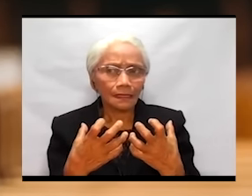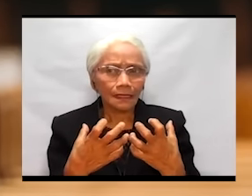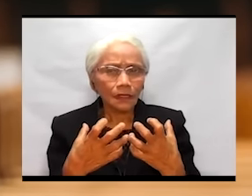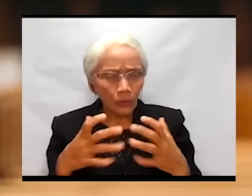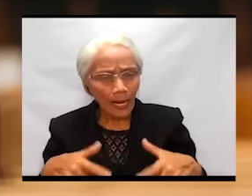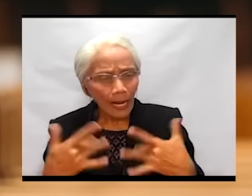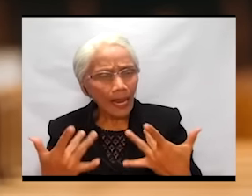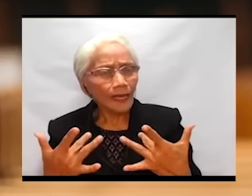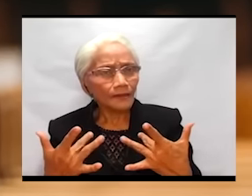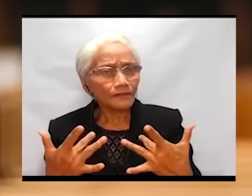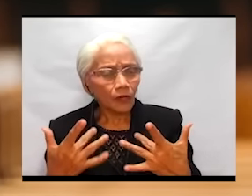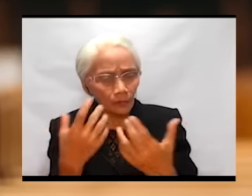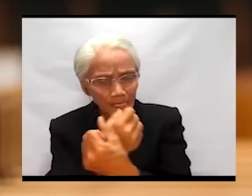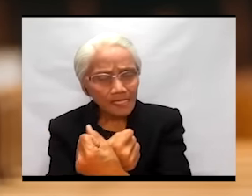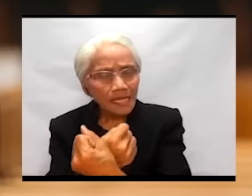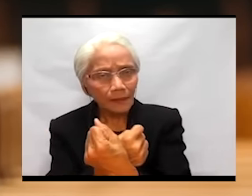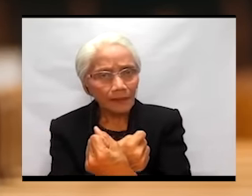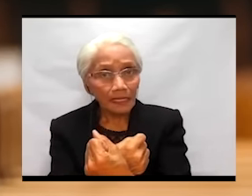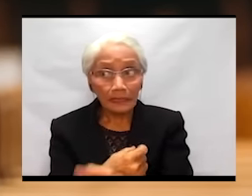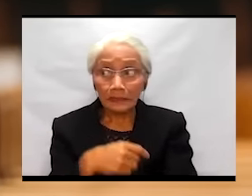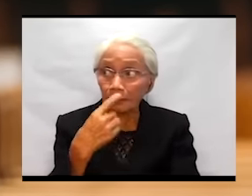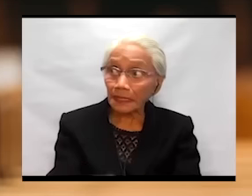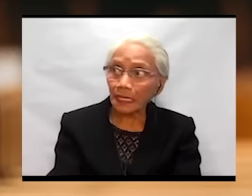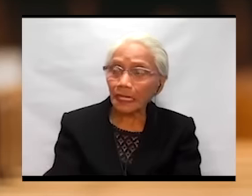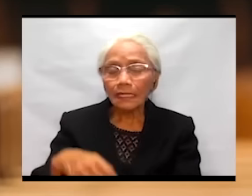alipin sa Egyptyo.